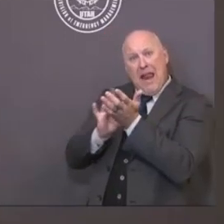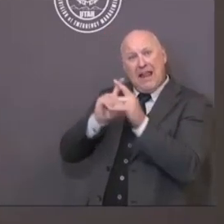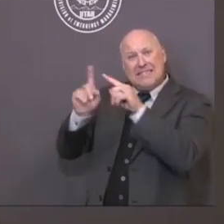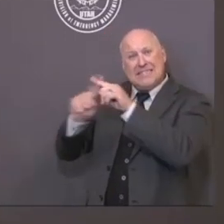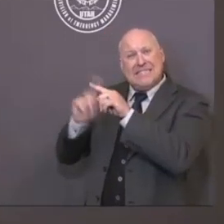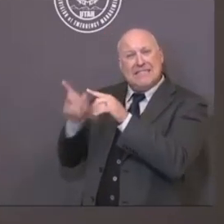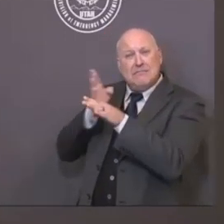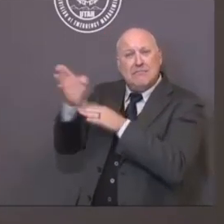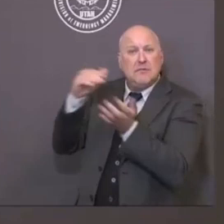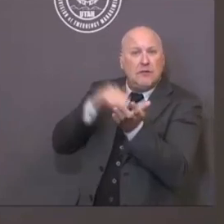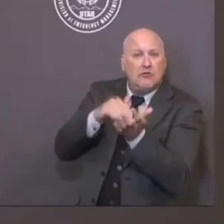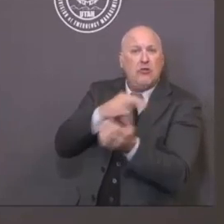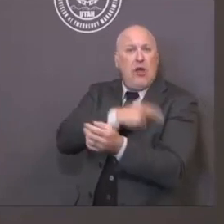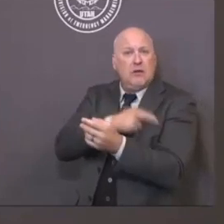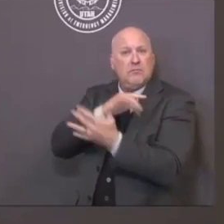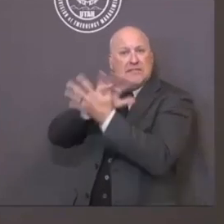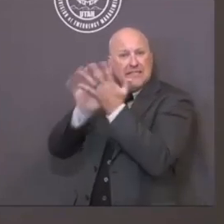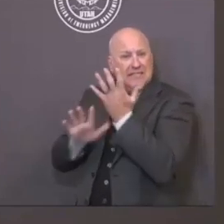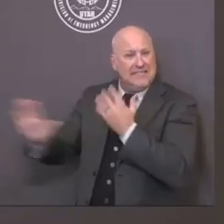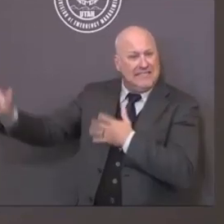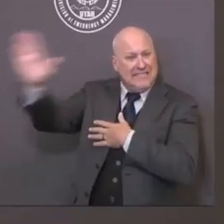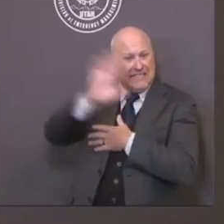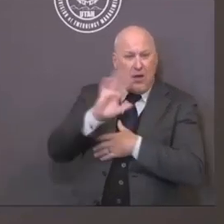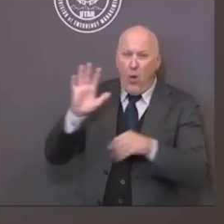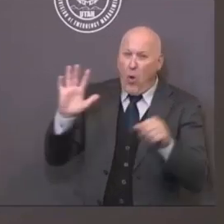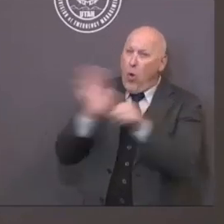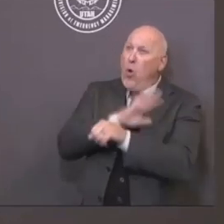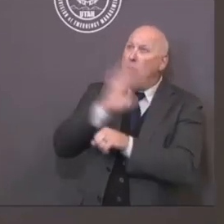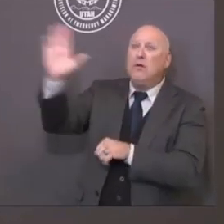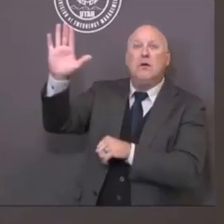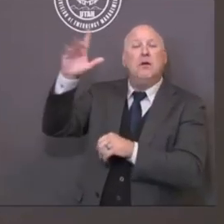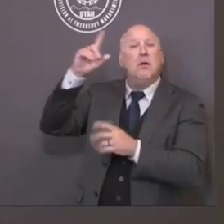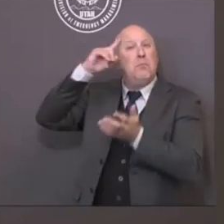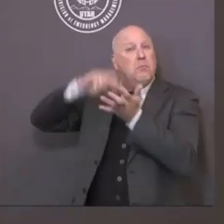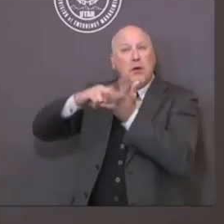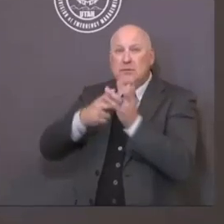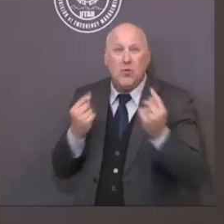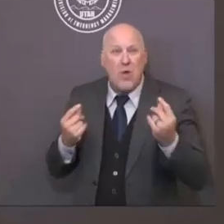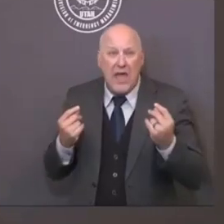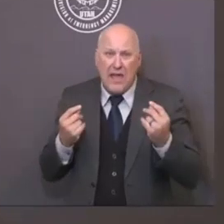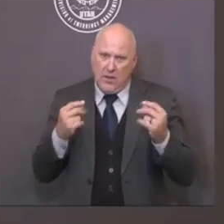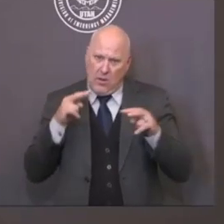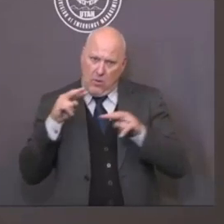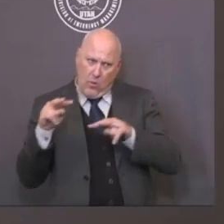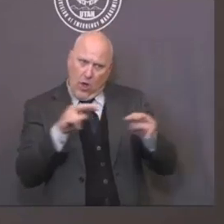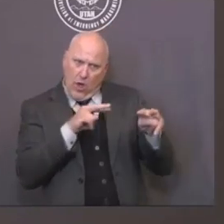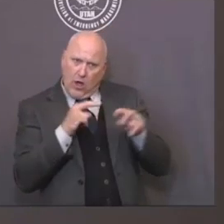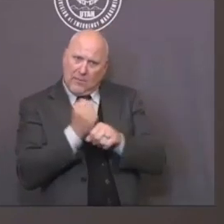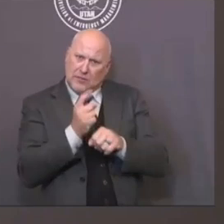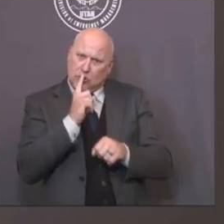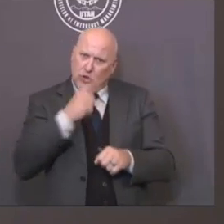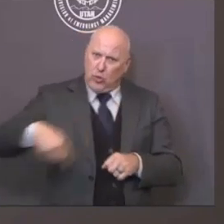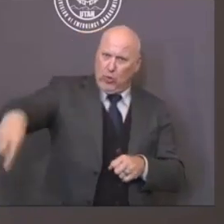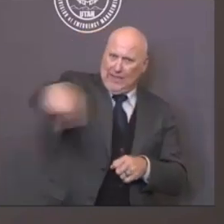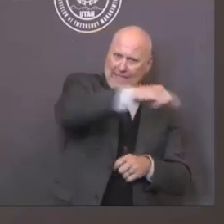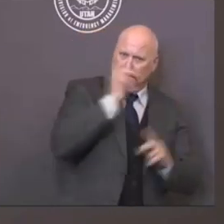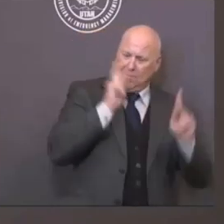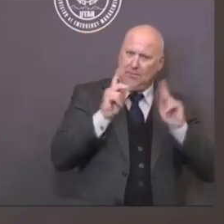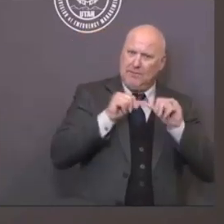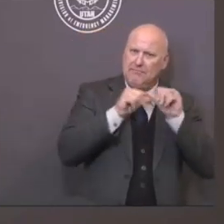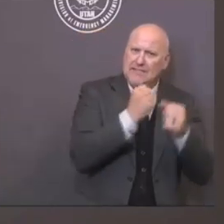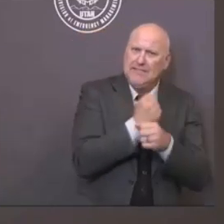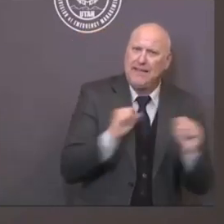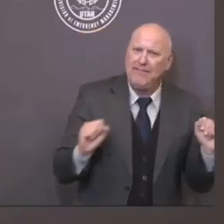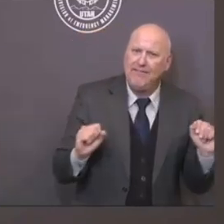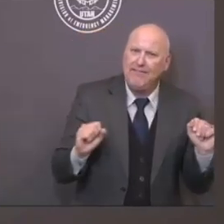help us be well, help us recover if we get sick. And they are on the front lines of this issue on the coronavirus.